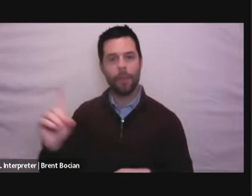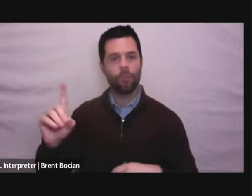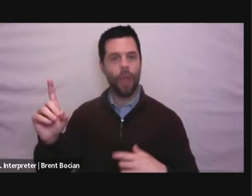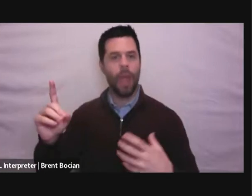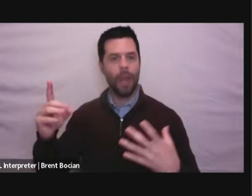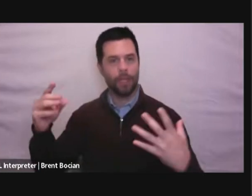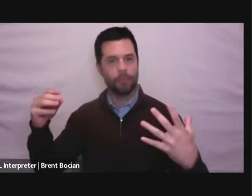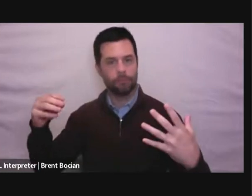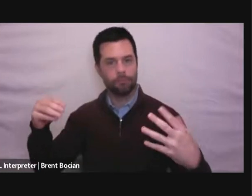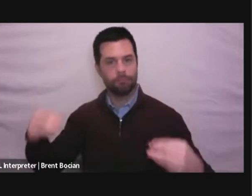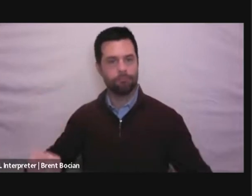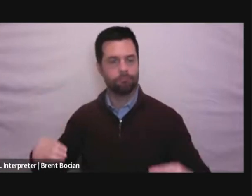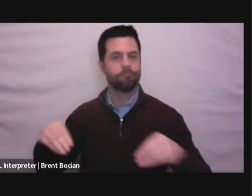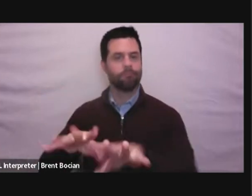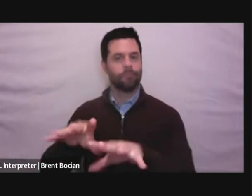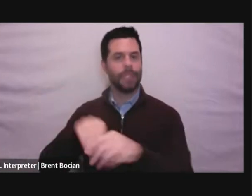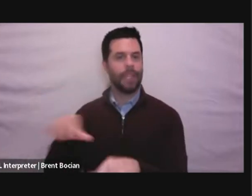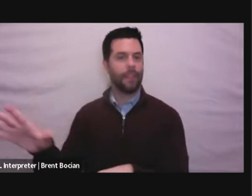participating in today's event.